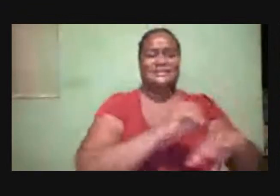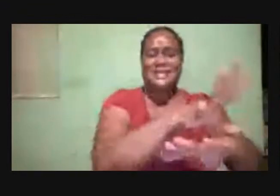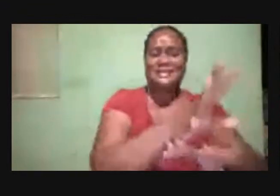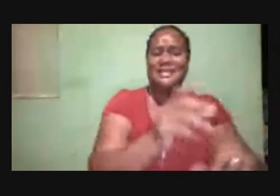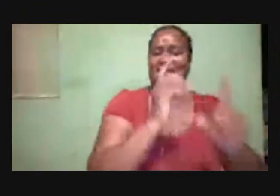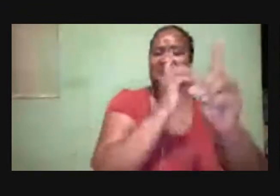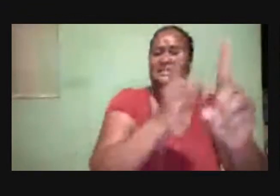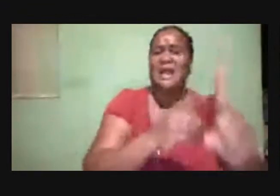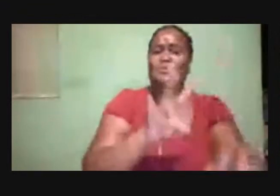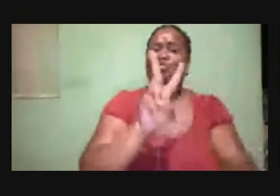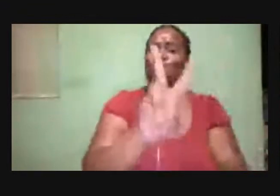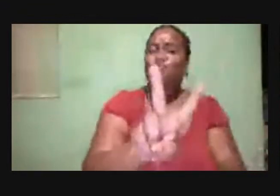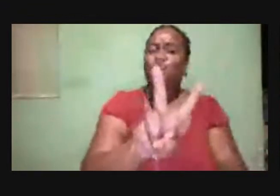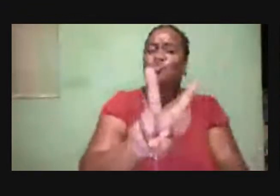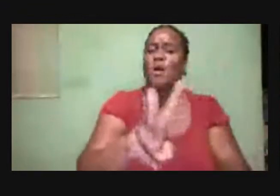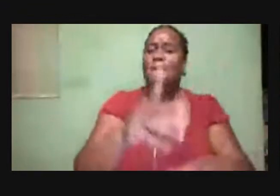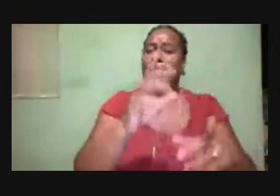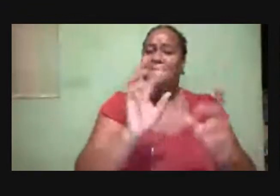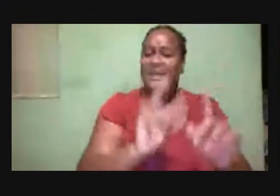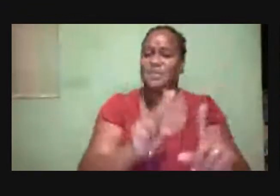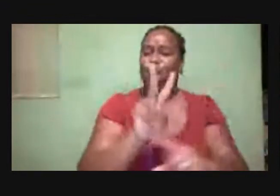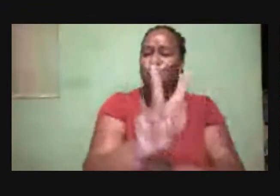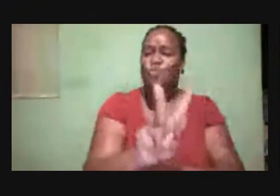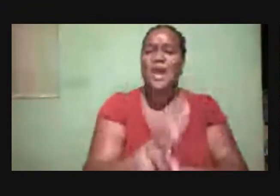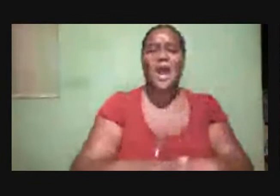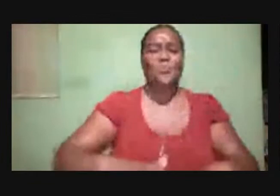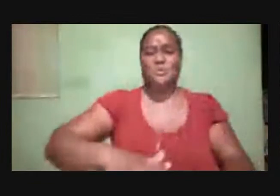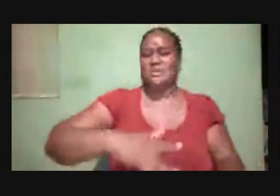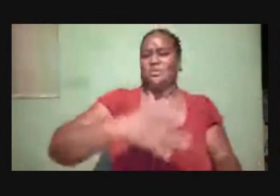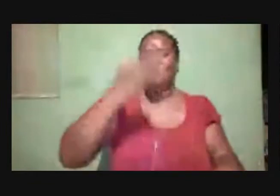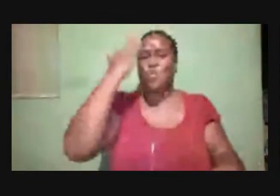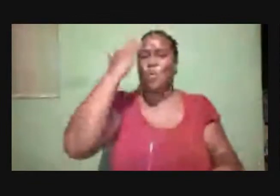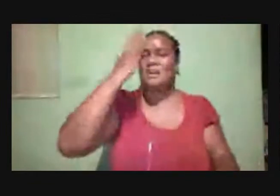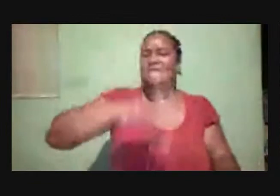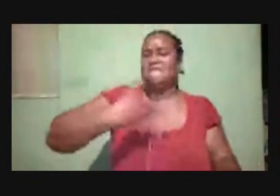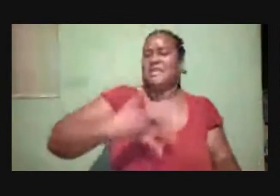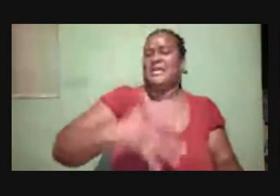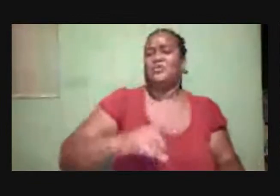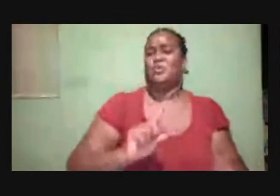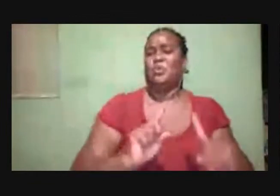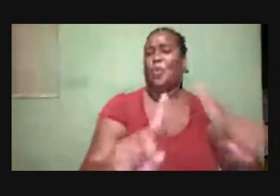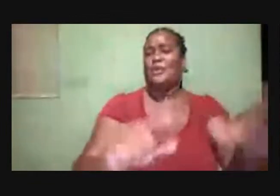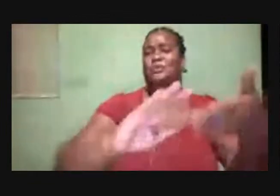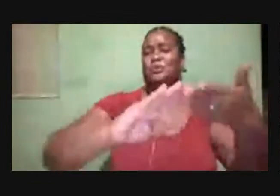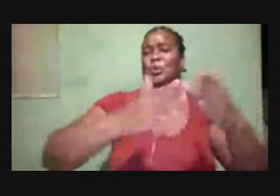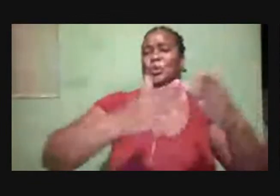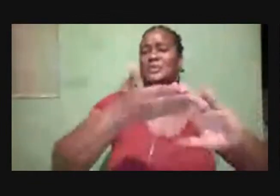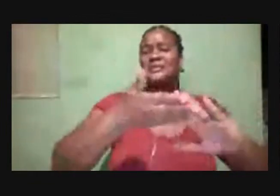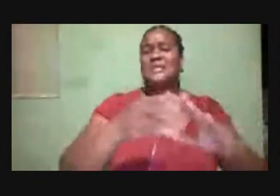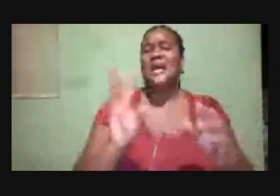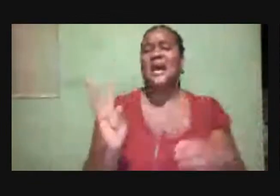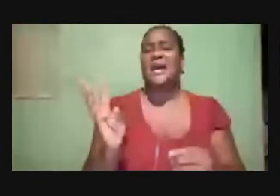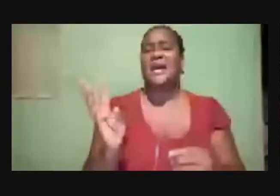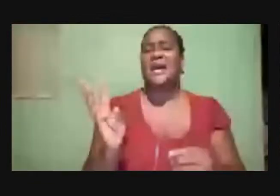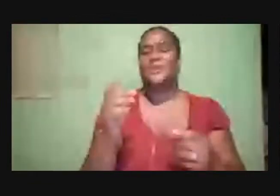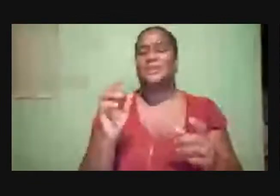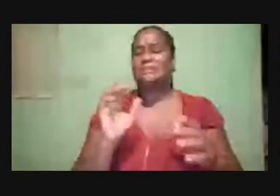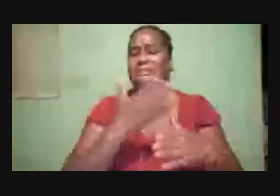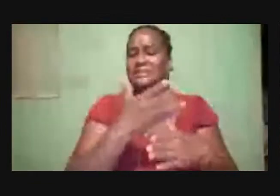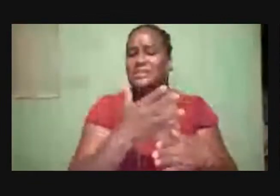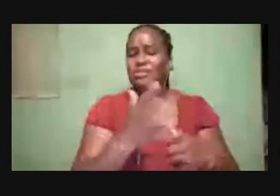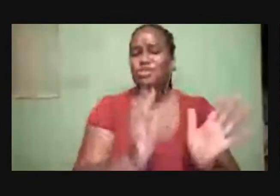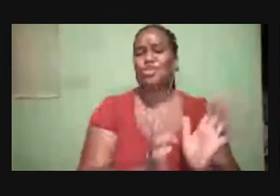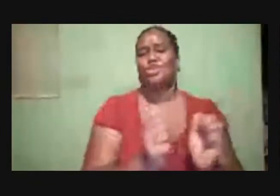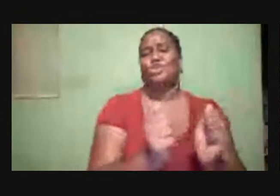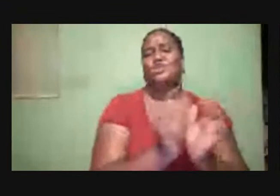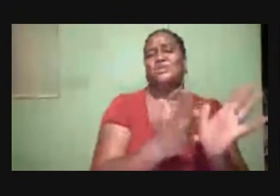knew how that felt As we went into the community And witness for the Lord The Holy Spirit pour down And so,